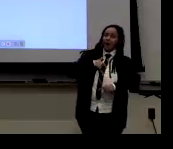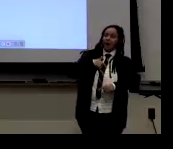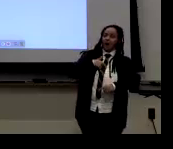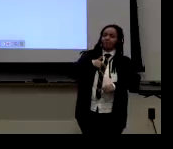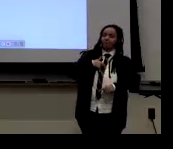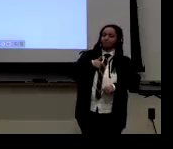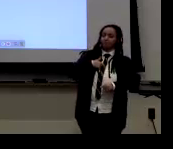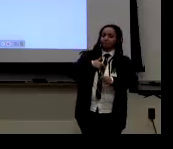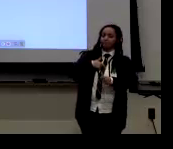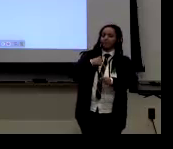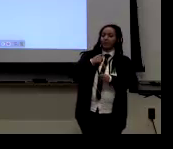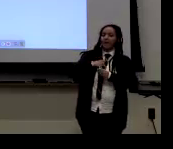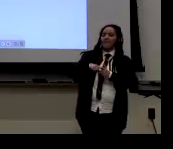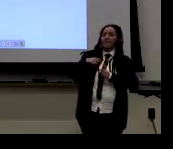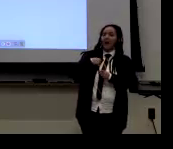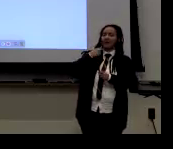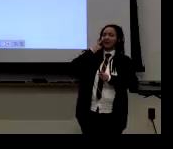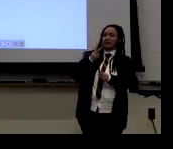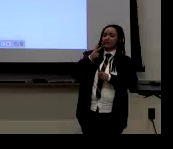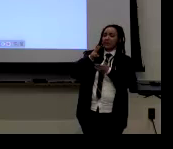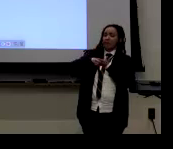Thai gay signing.